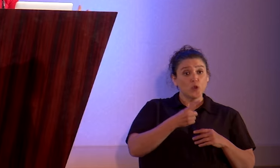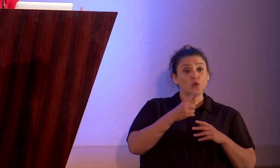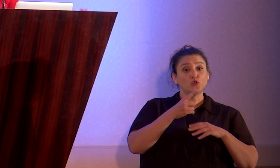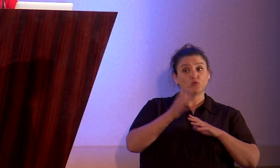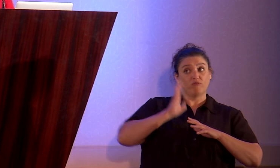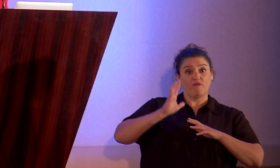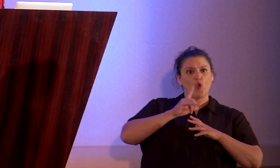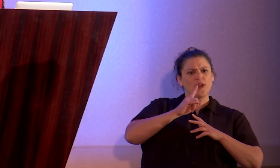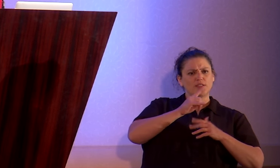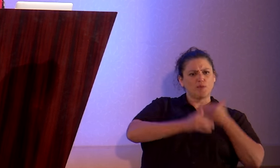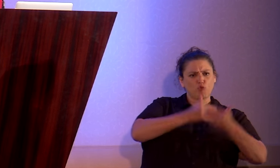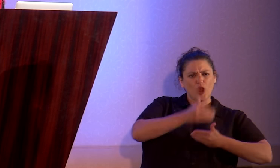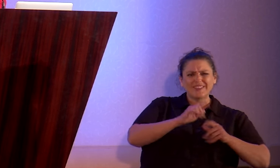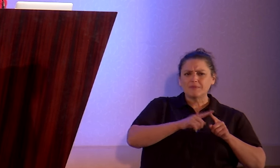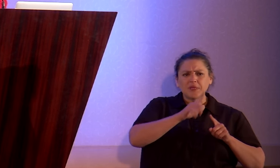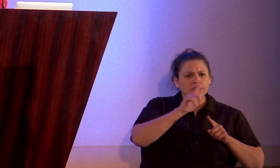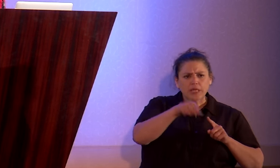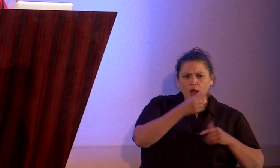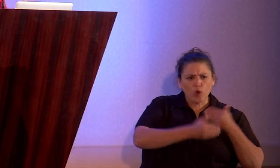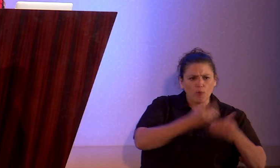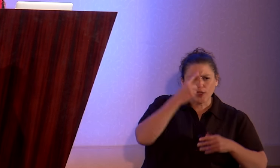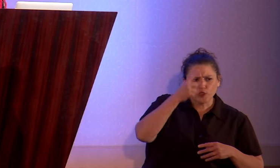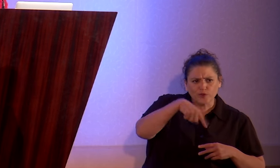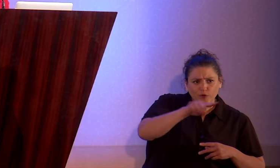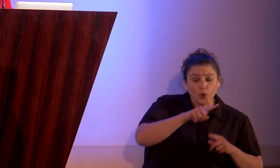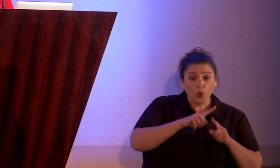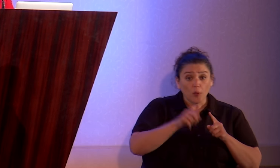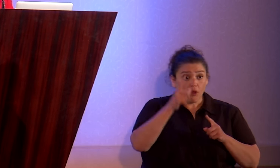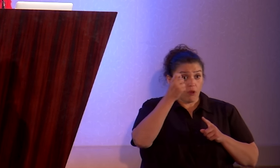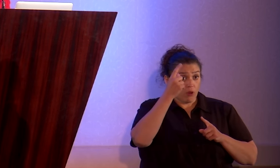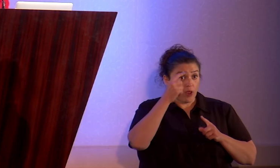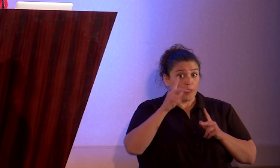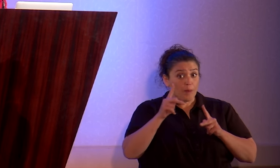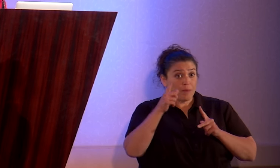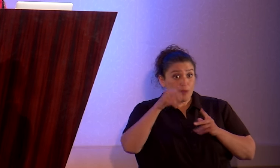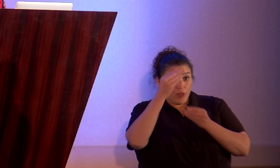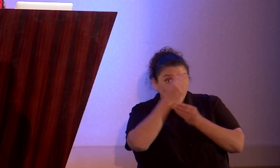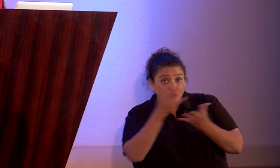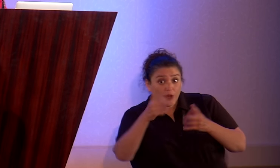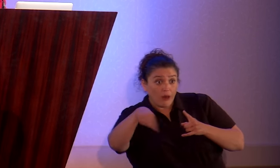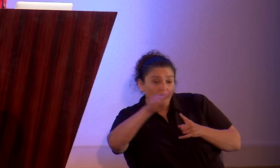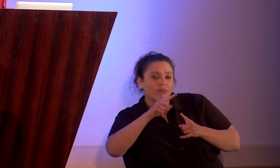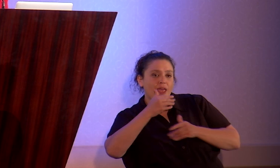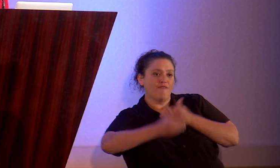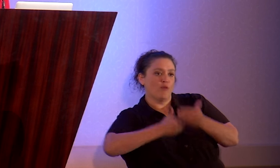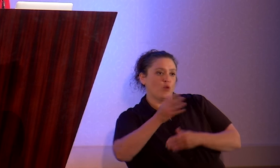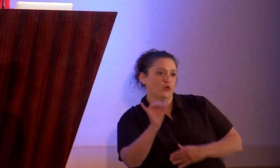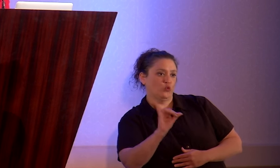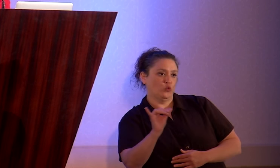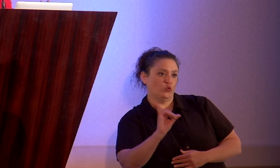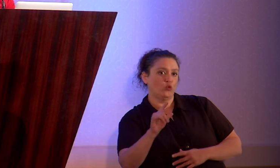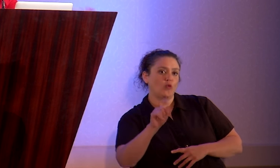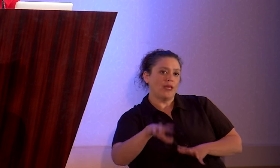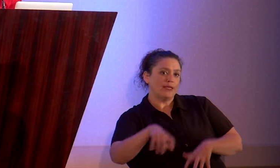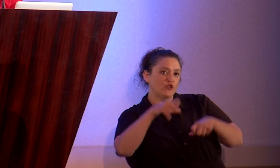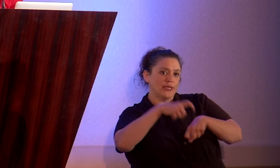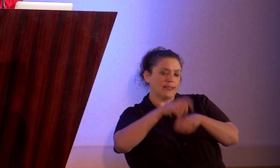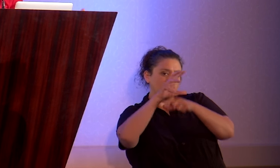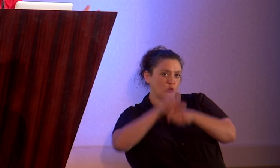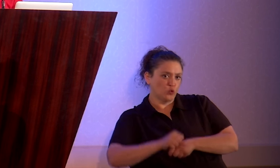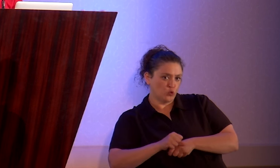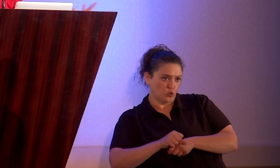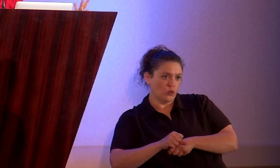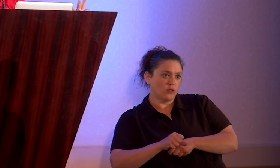but it's not just a process for you. It's often a process for the people that you're coming out to. It can take time for them to get used to it.